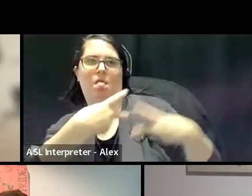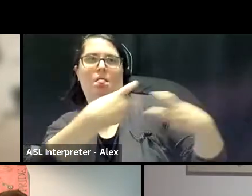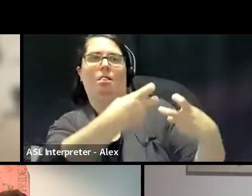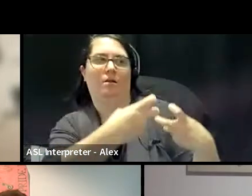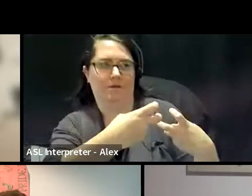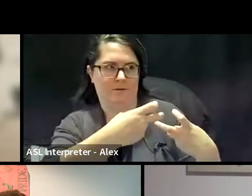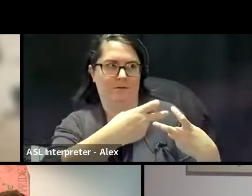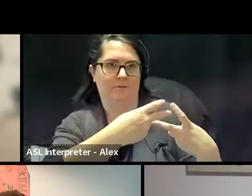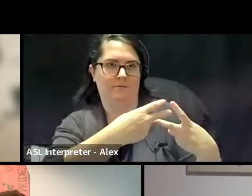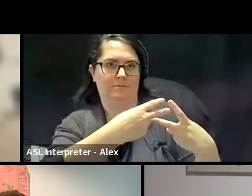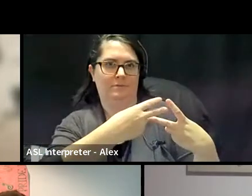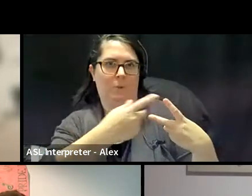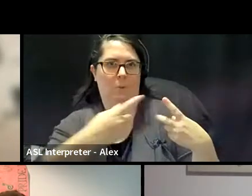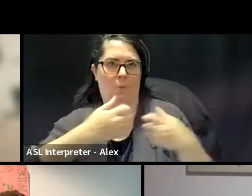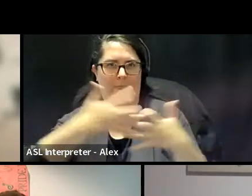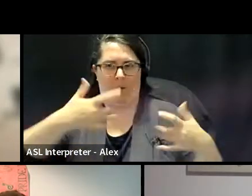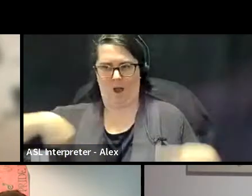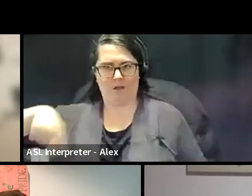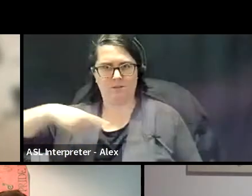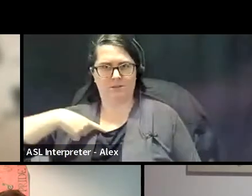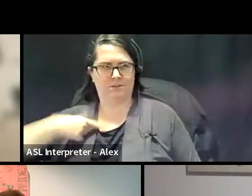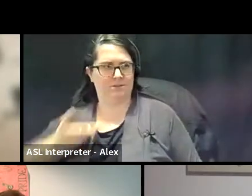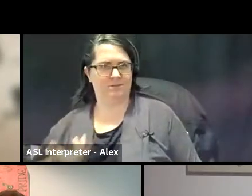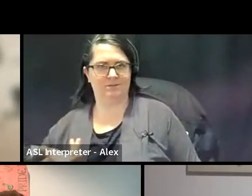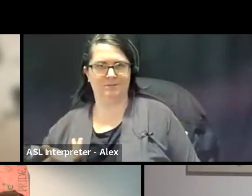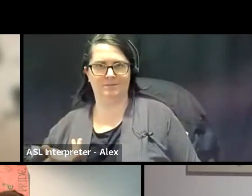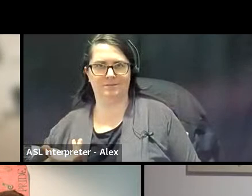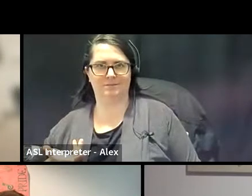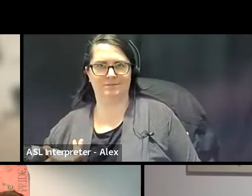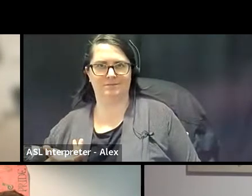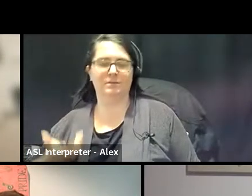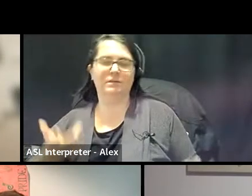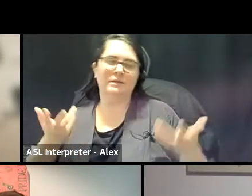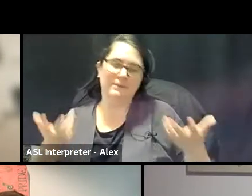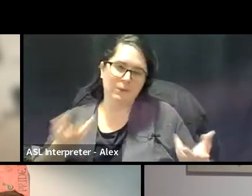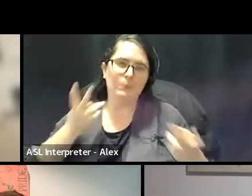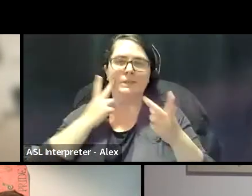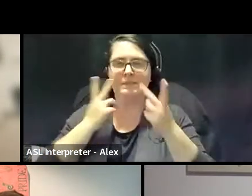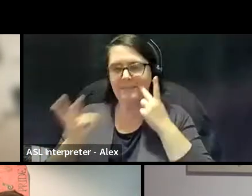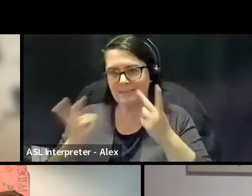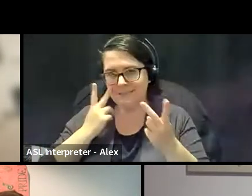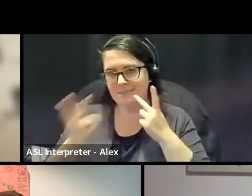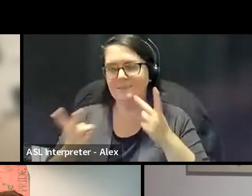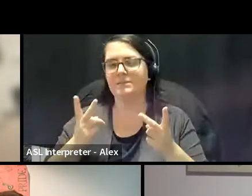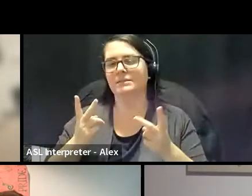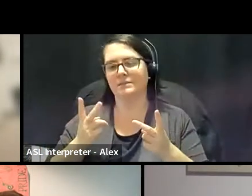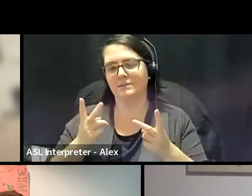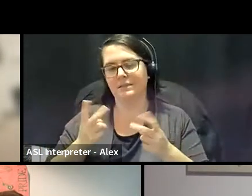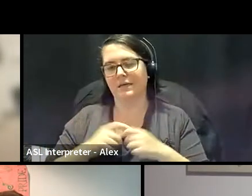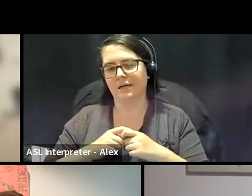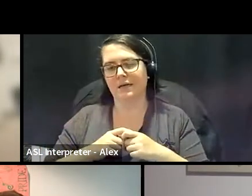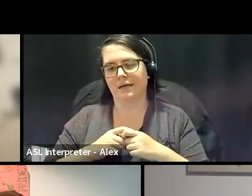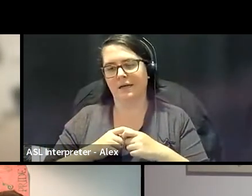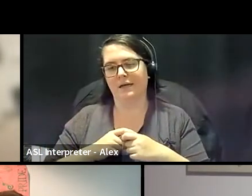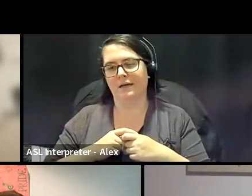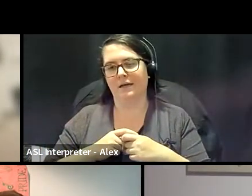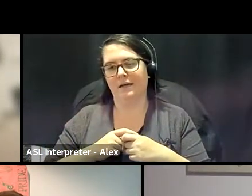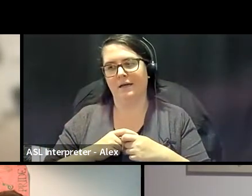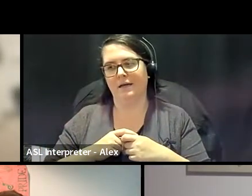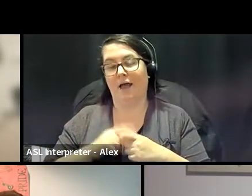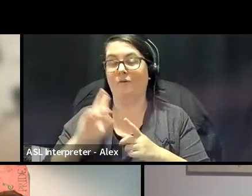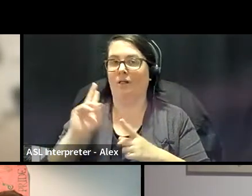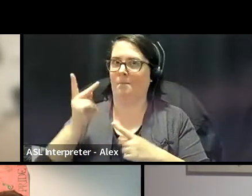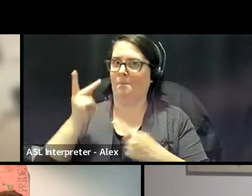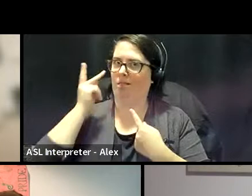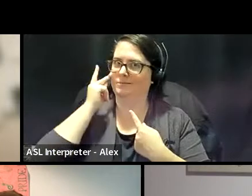without our bodies in those spaces. So, um, we see how, you know, uh, and, and the politics